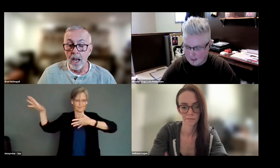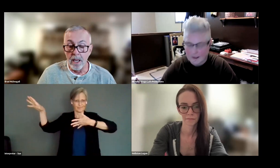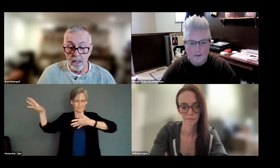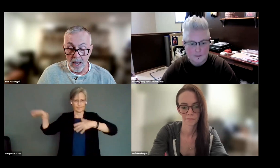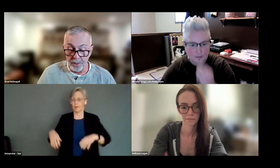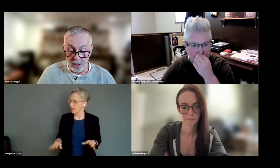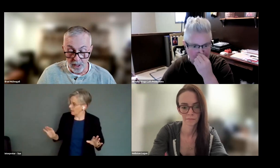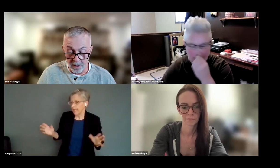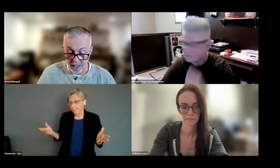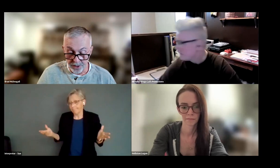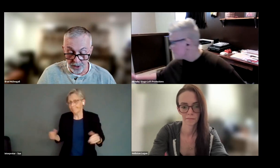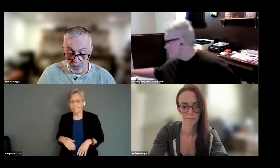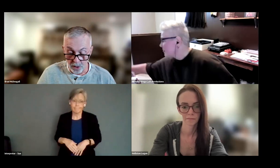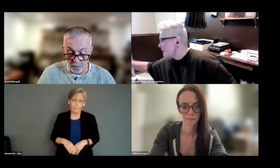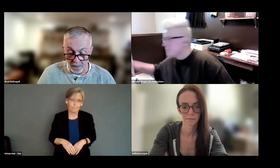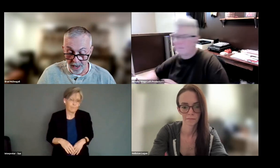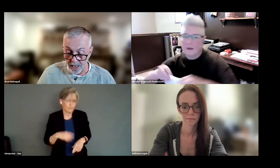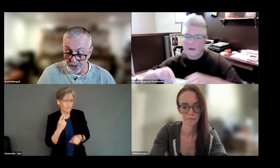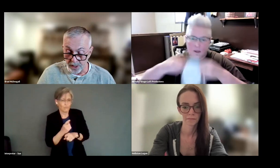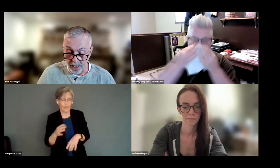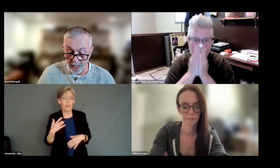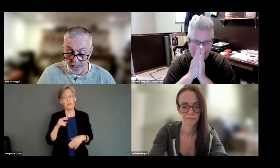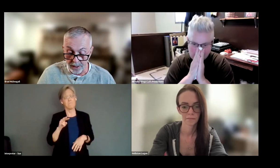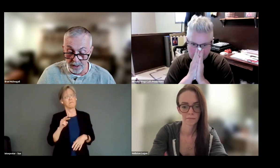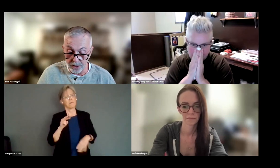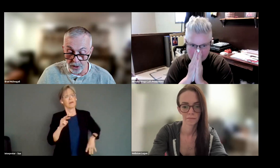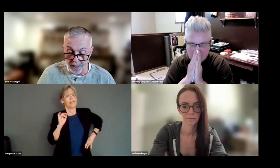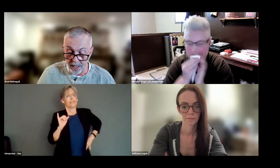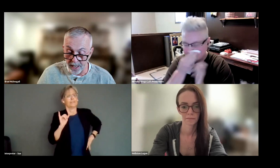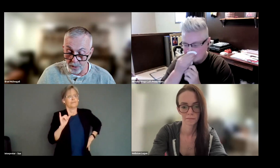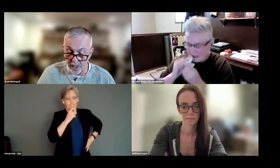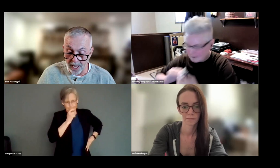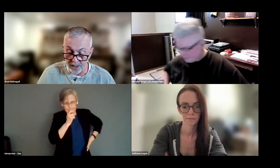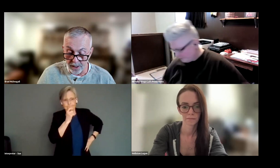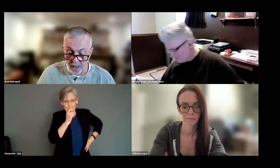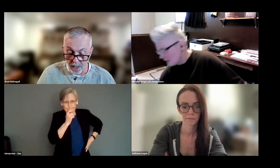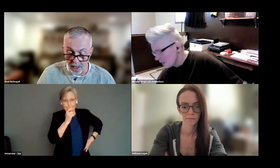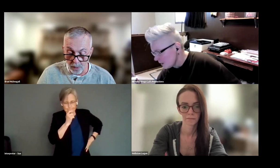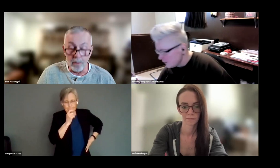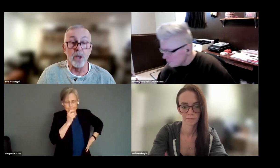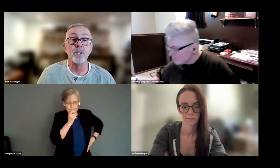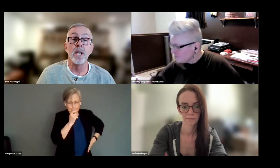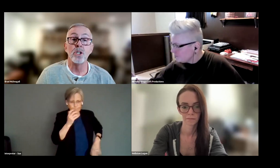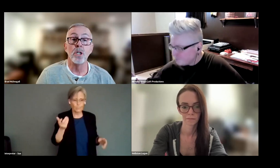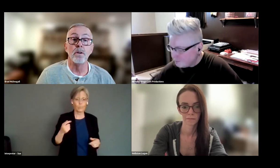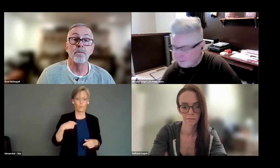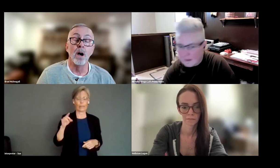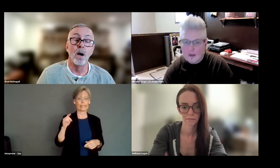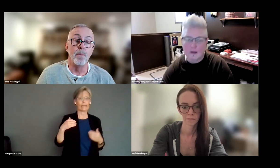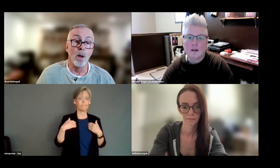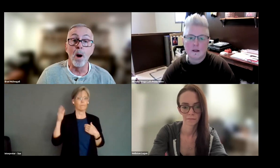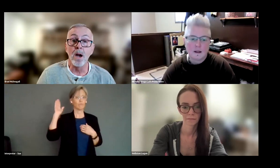Yeah, absolutely. I mean, that's just really opened my eyes to it. And, and to me, it really has, uh, we had a presentation,